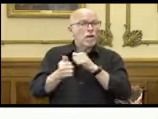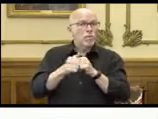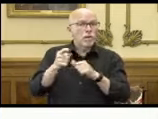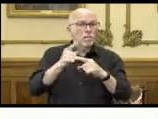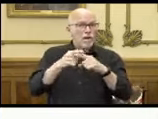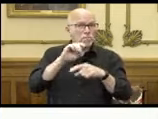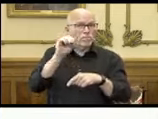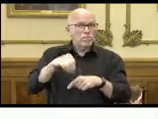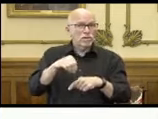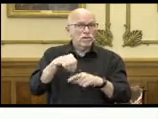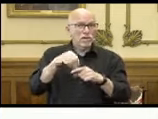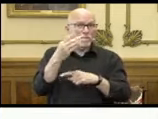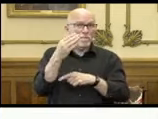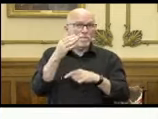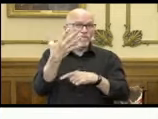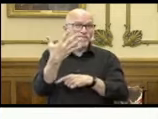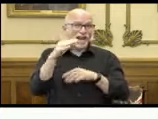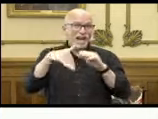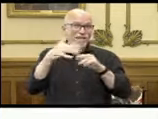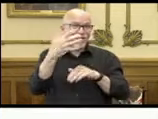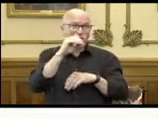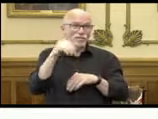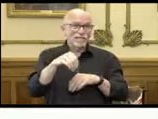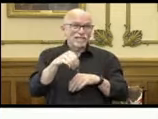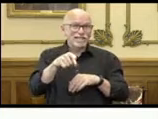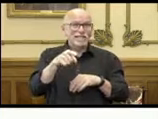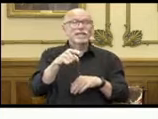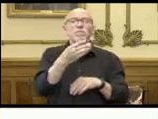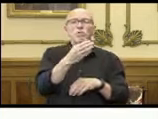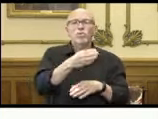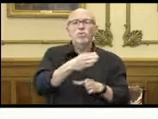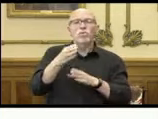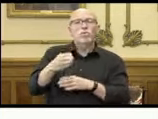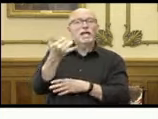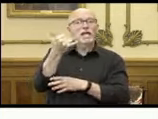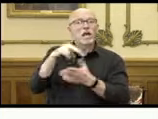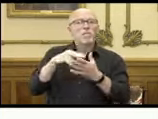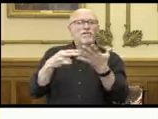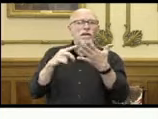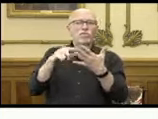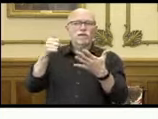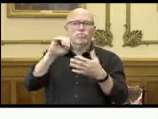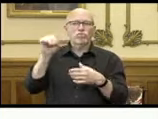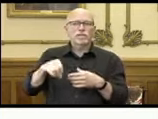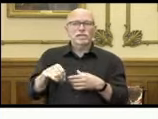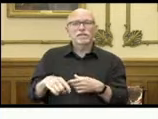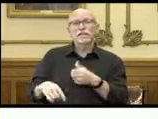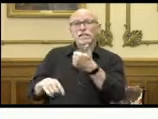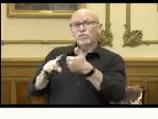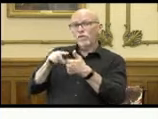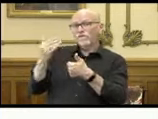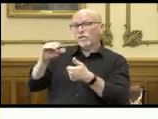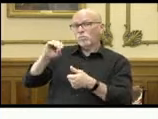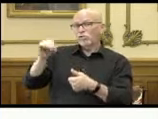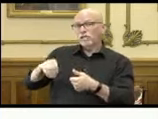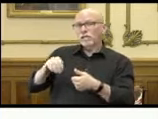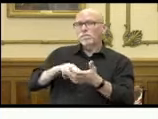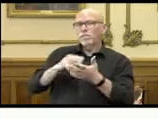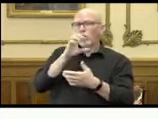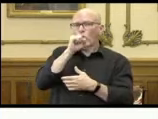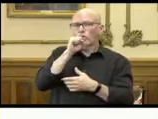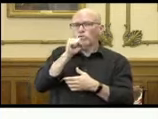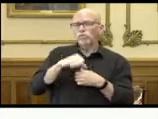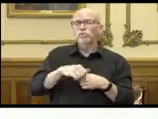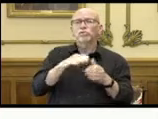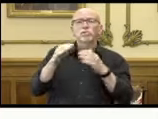% are in blue. Those with rates between 5 and 10% are in yellow. Counties between 10 and 15% are in orange.